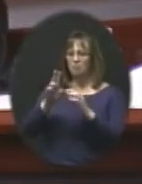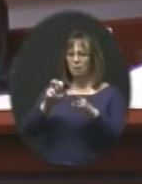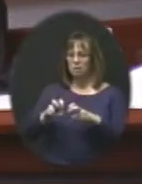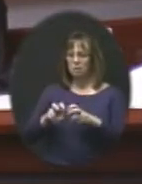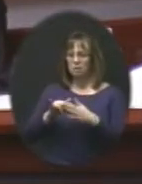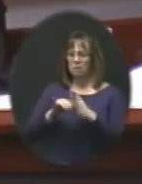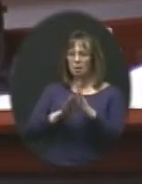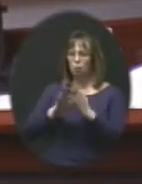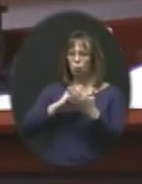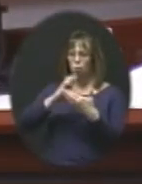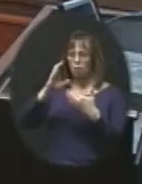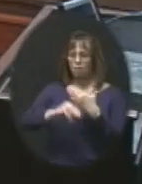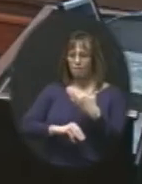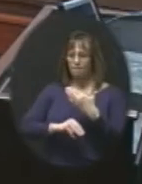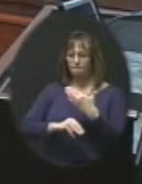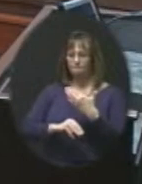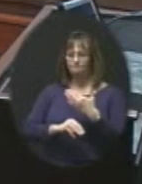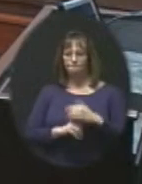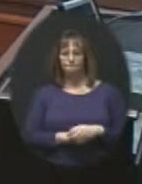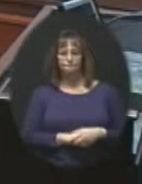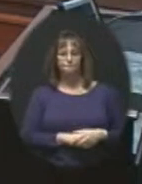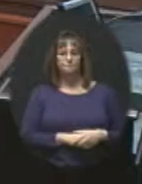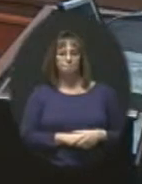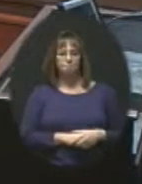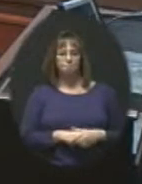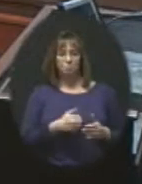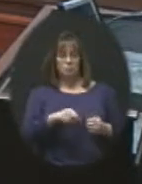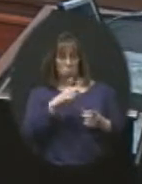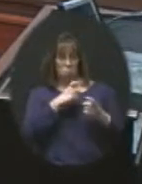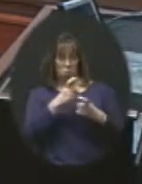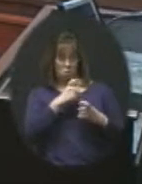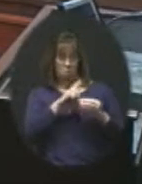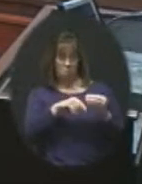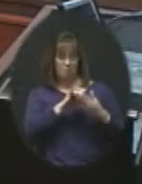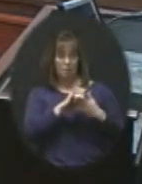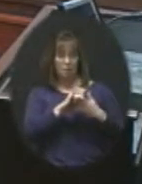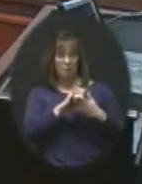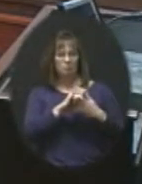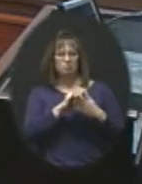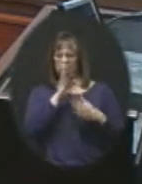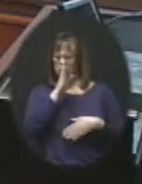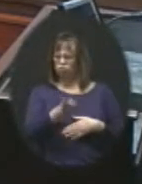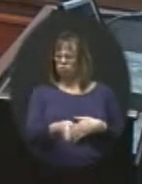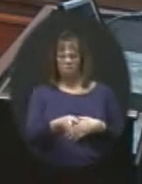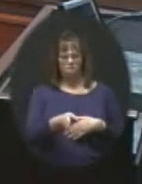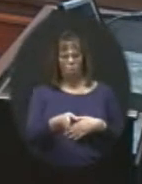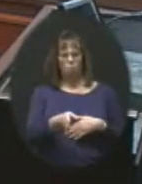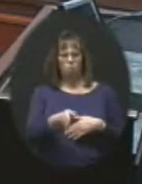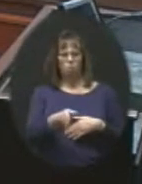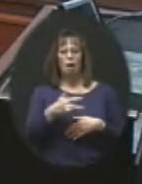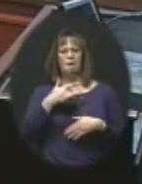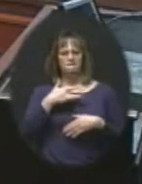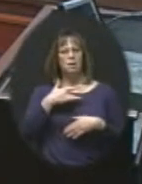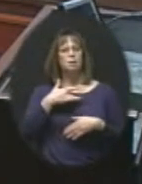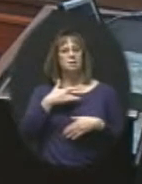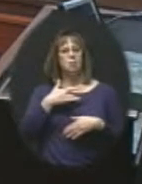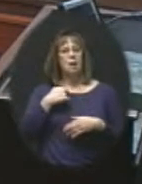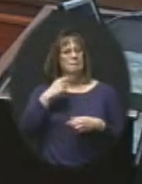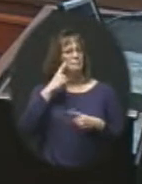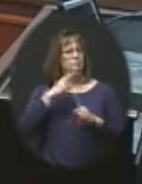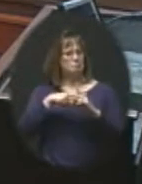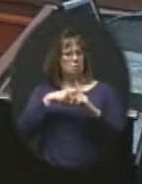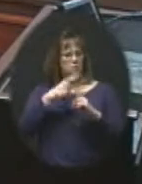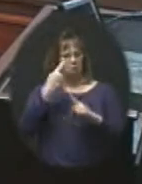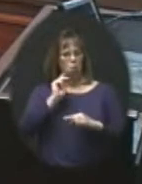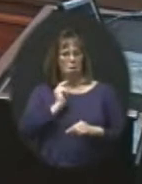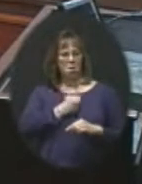that curriculum. Okay. Is there any questions about that? That one was pretty straightforward and I feel it's going to, I think it's a positive